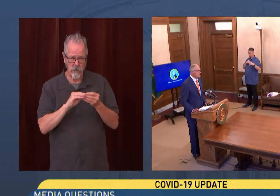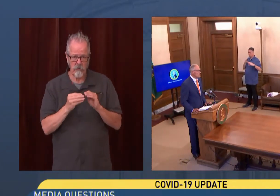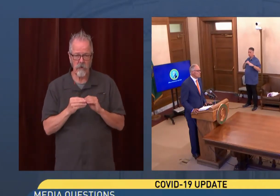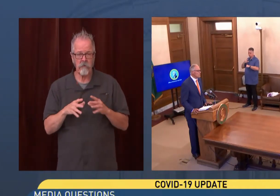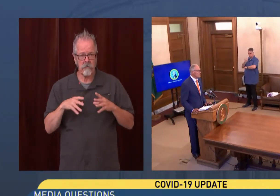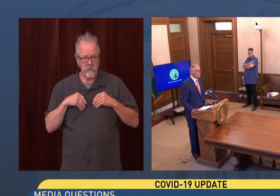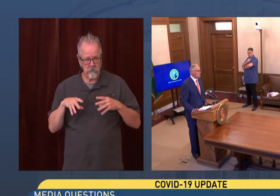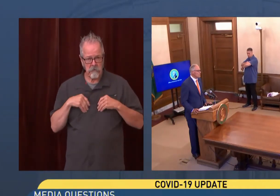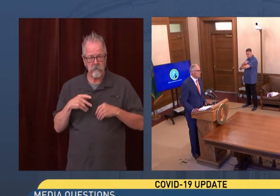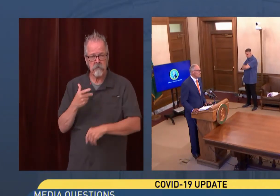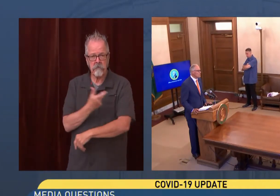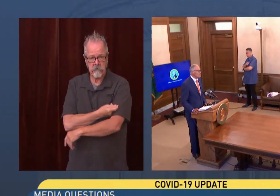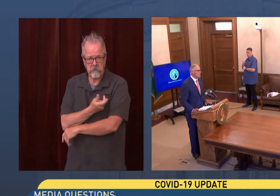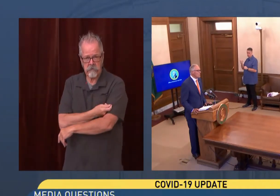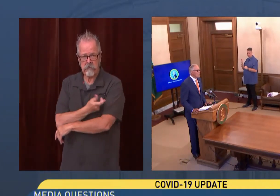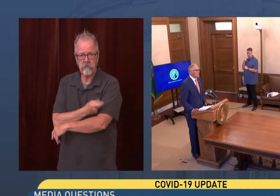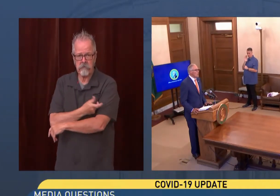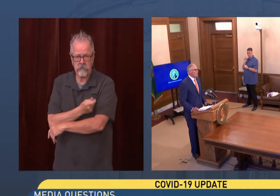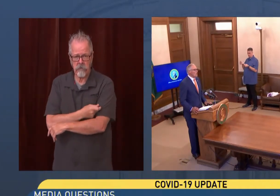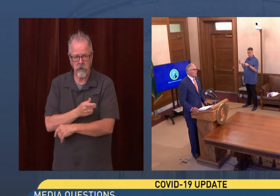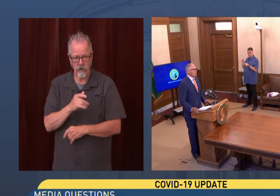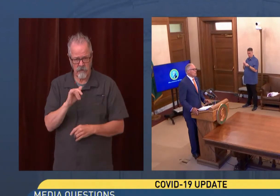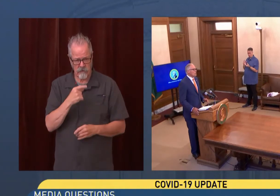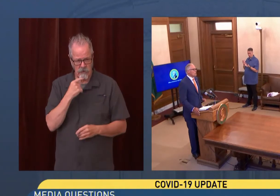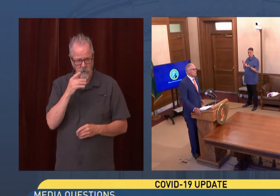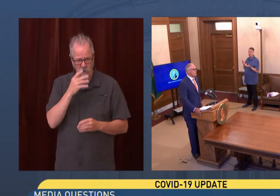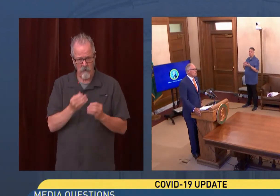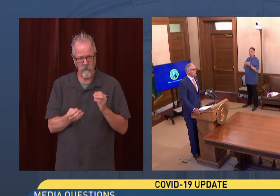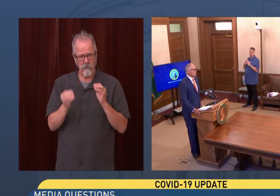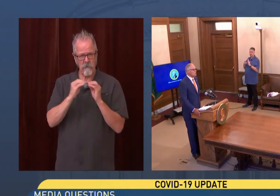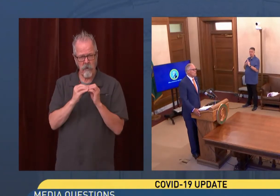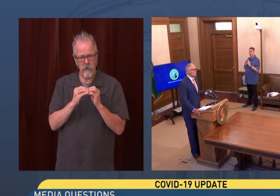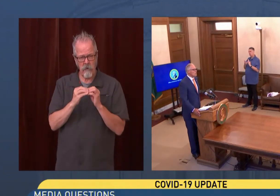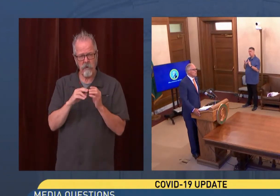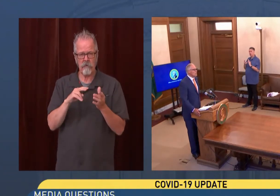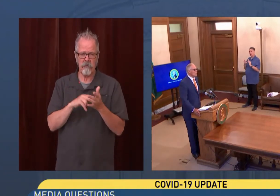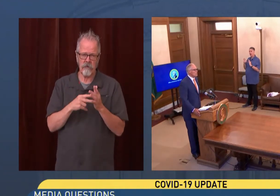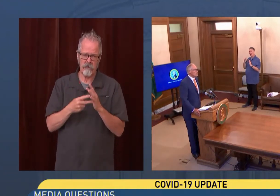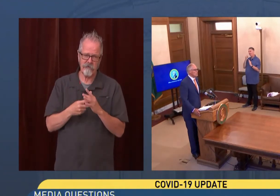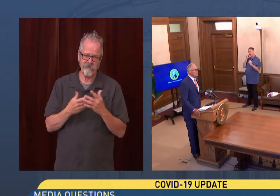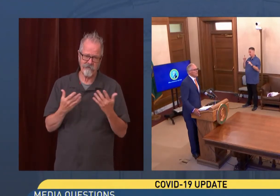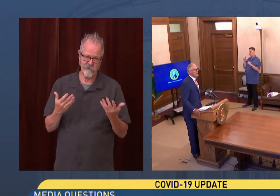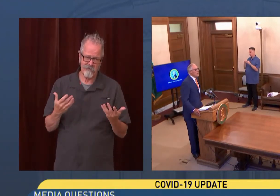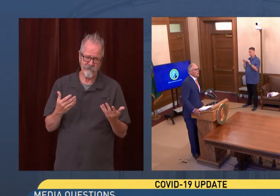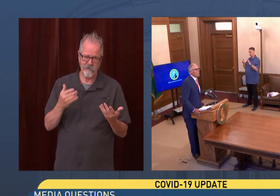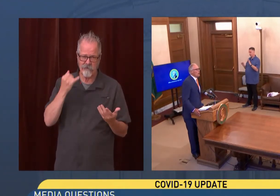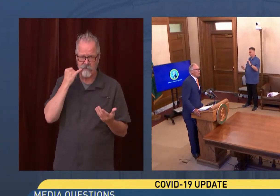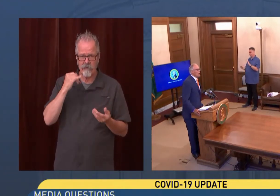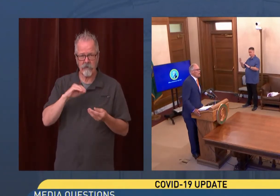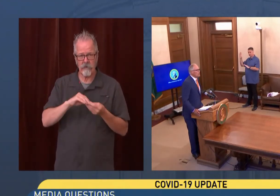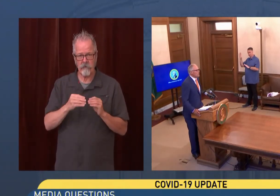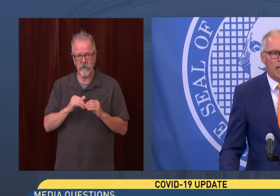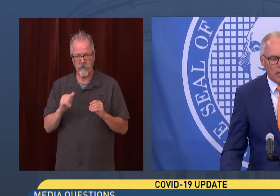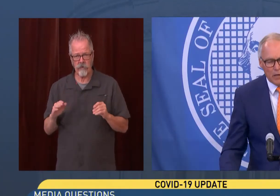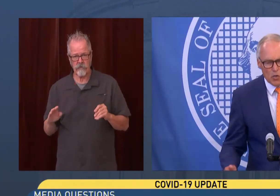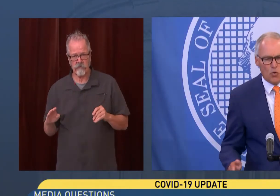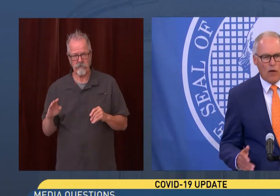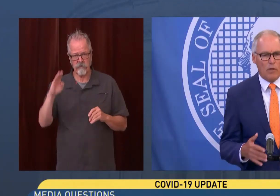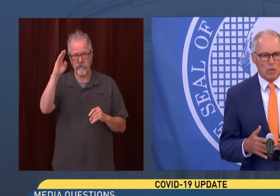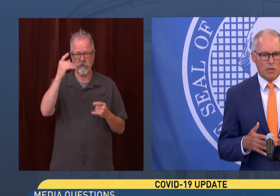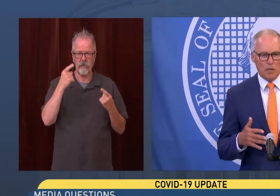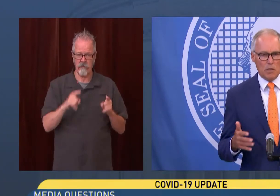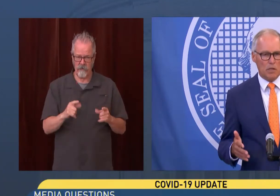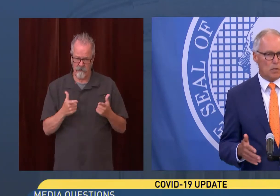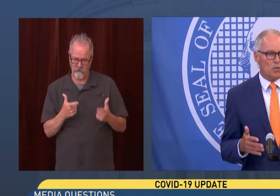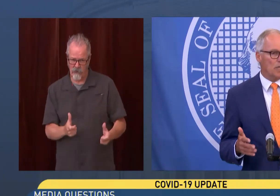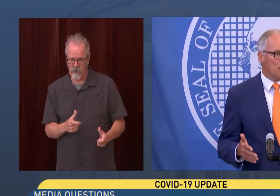for, we're talking about substantial more numbers of people being vaccinated in case it could go up pretty fast. Yeah. Well, I think that's true.